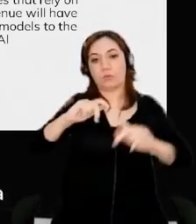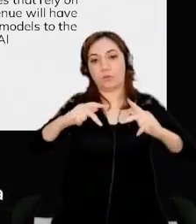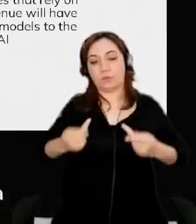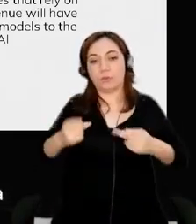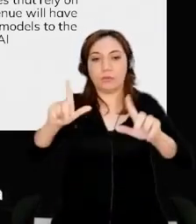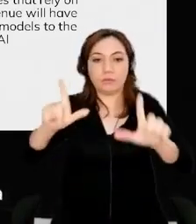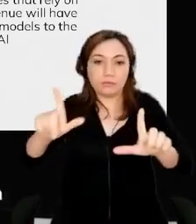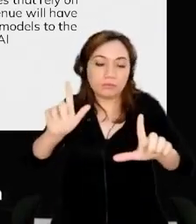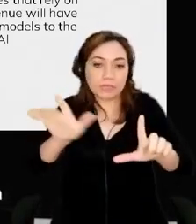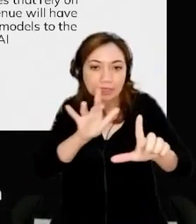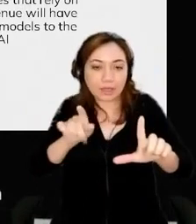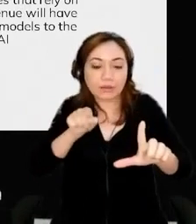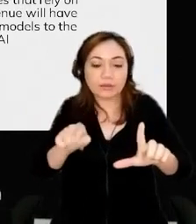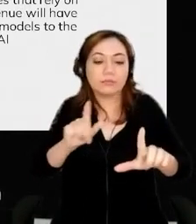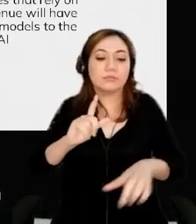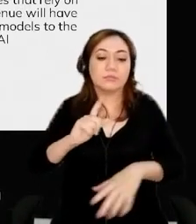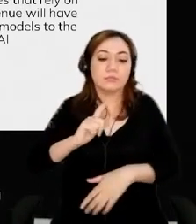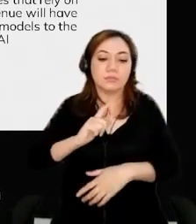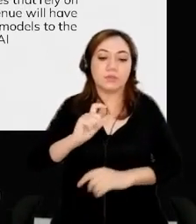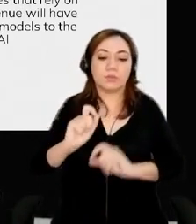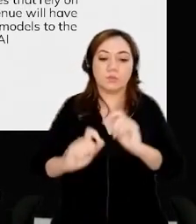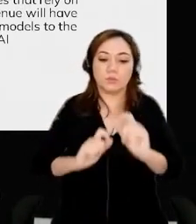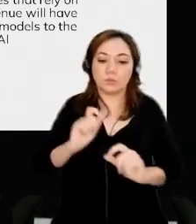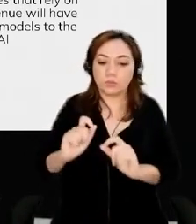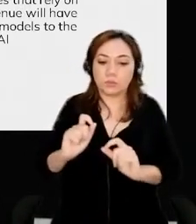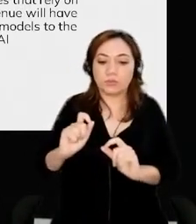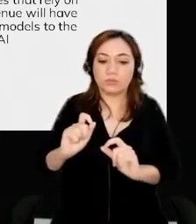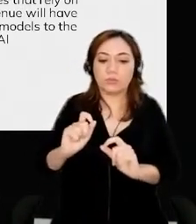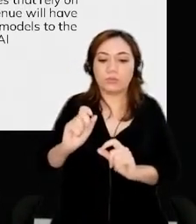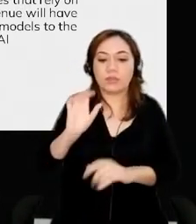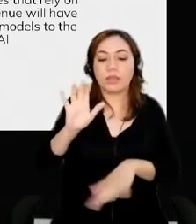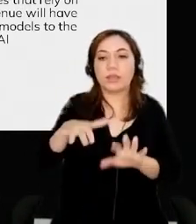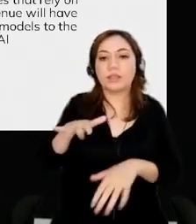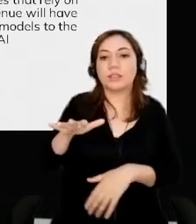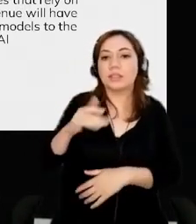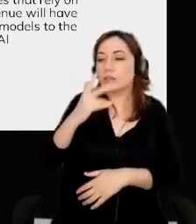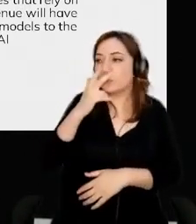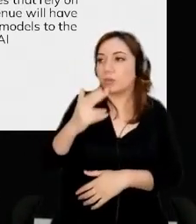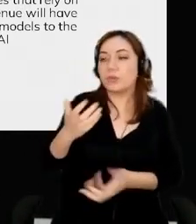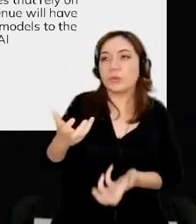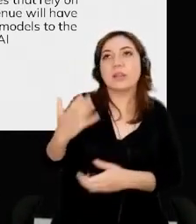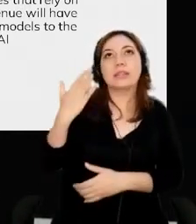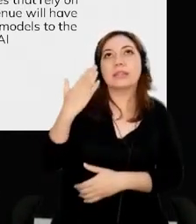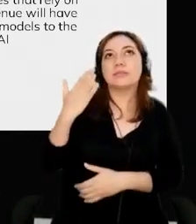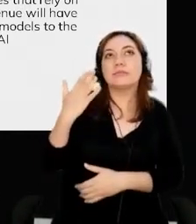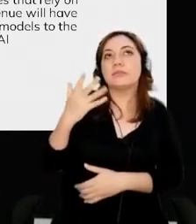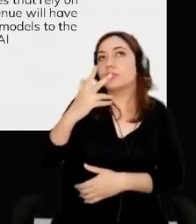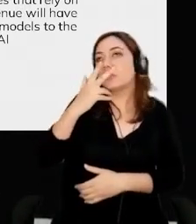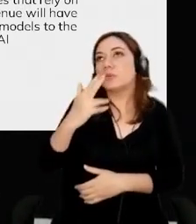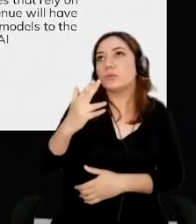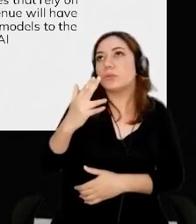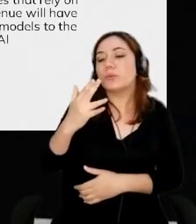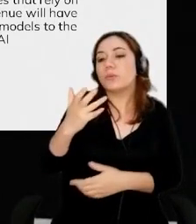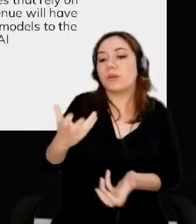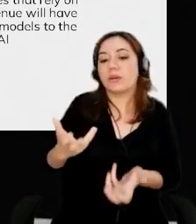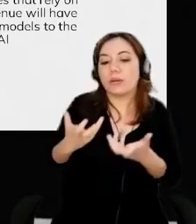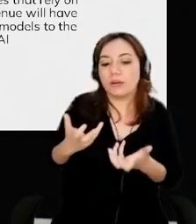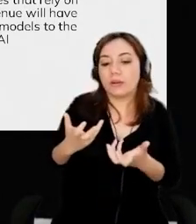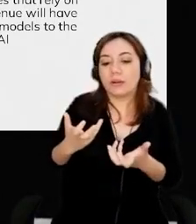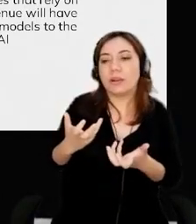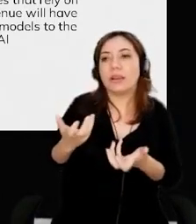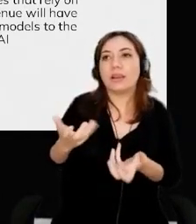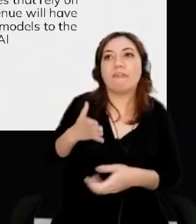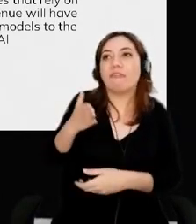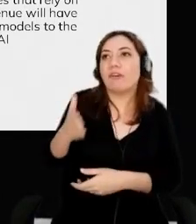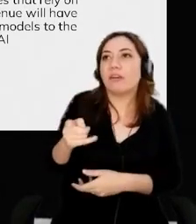we have agents where they can go there and say, Hey, I want to go to Venice for two weeks, this is the budget that I have,